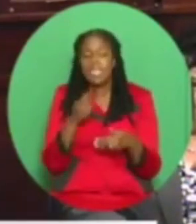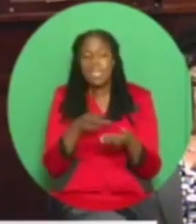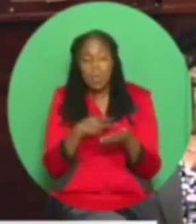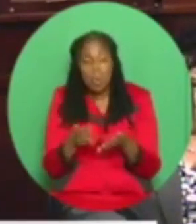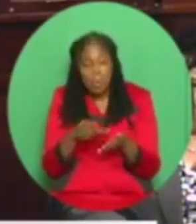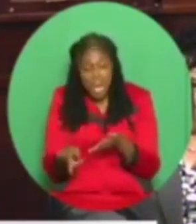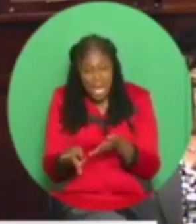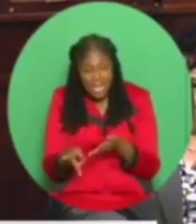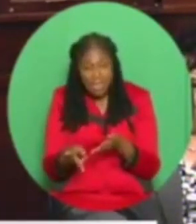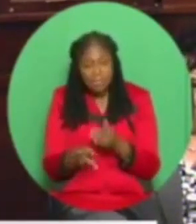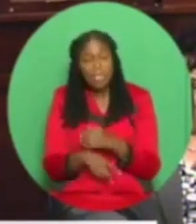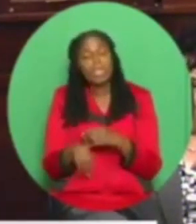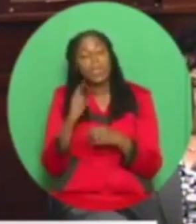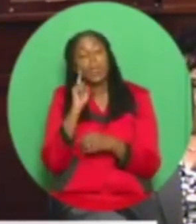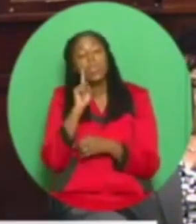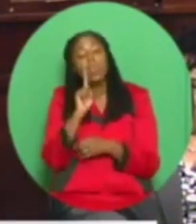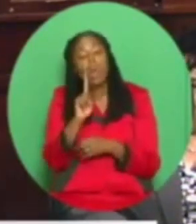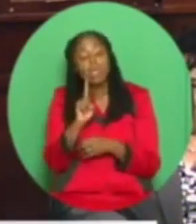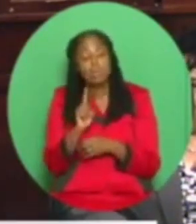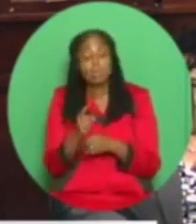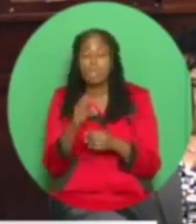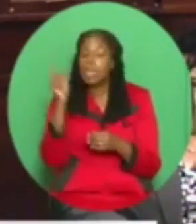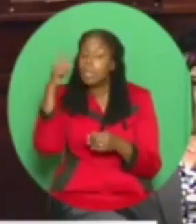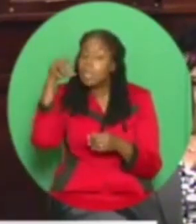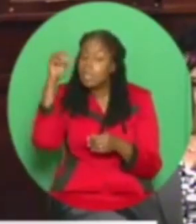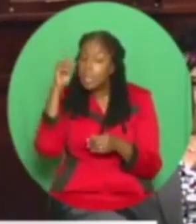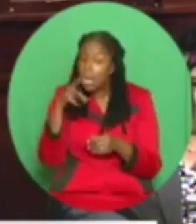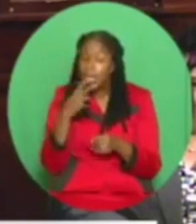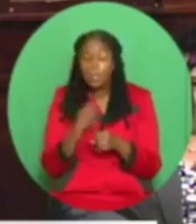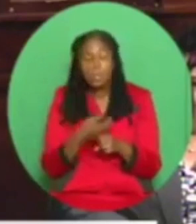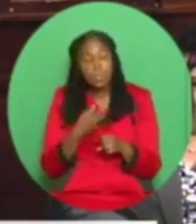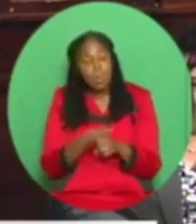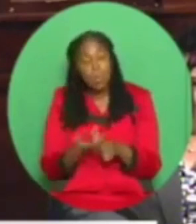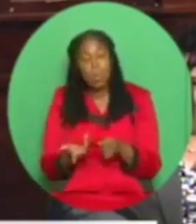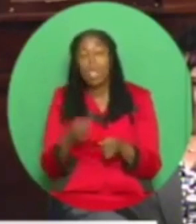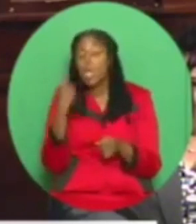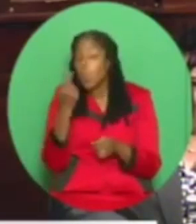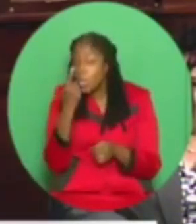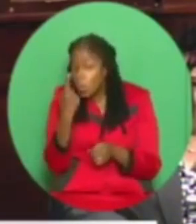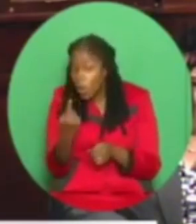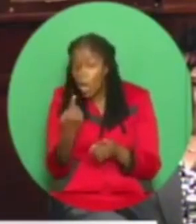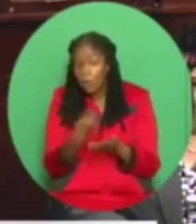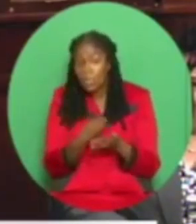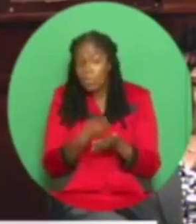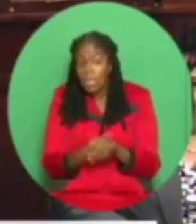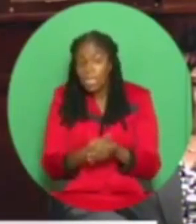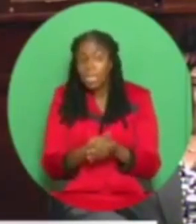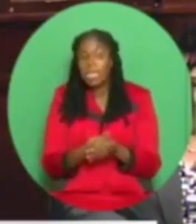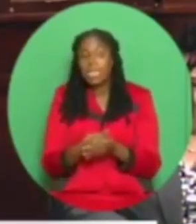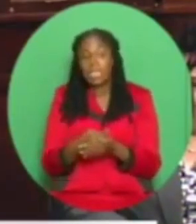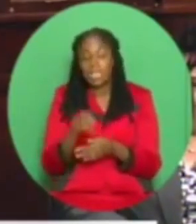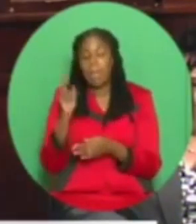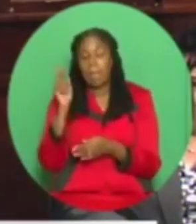And if all the companies, he said, the only one had cash was Patriotic and that's the only one we don't want cash from.